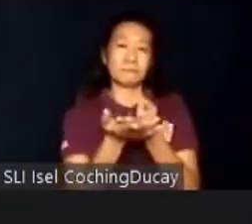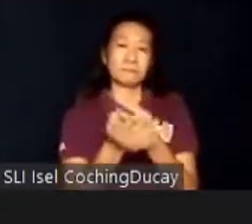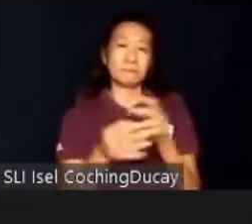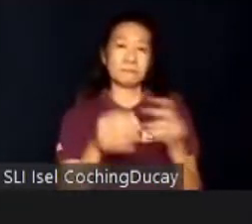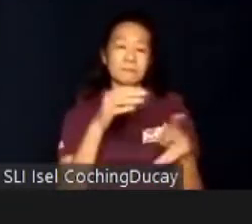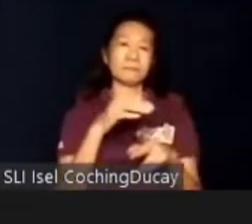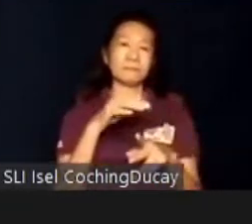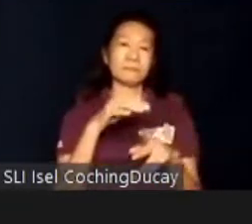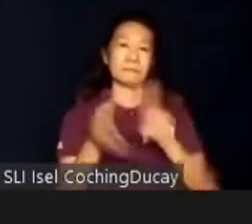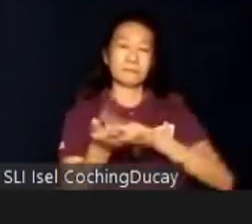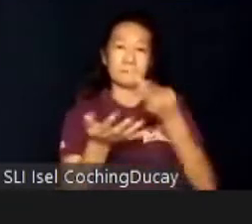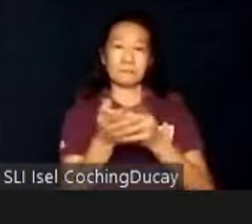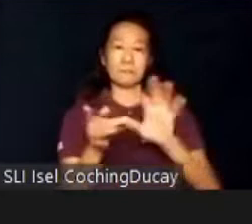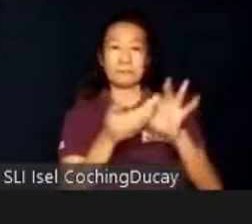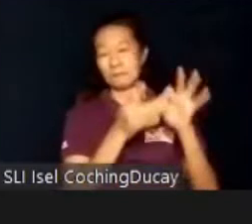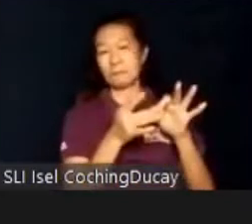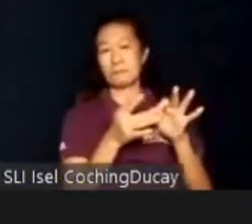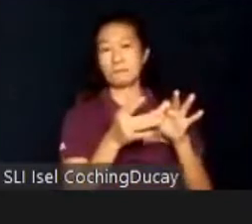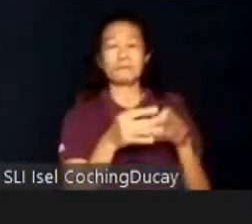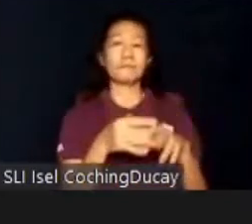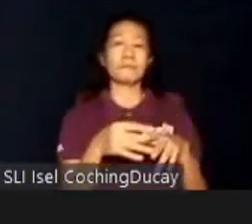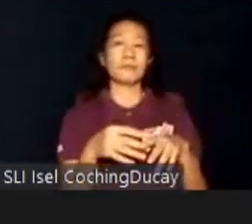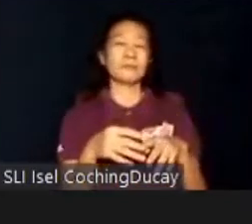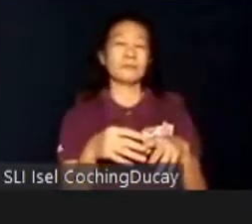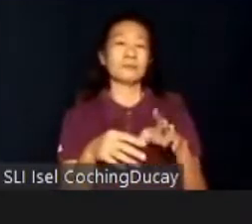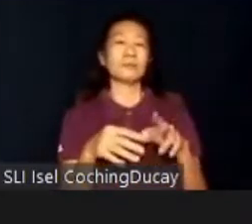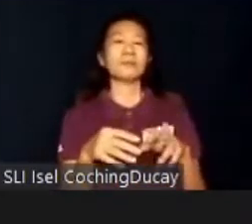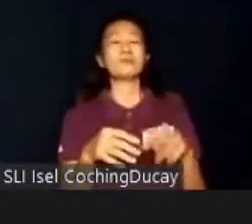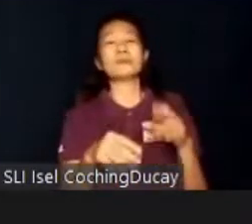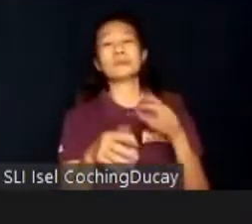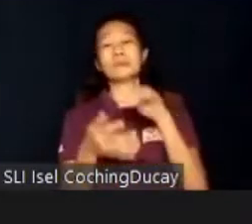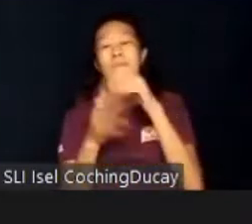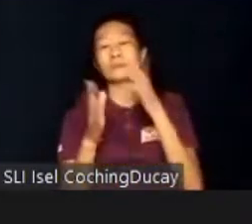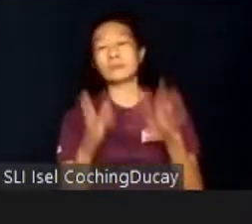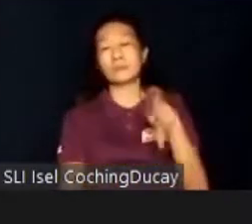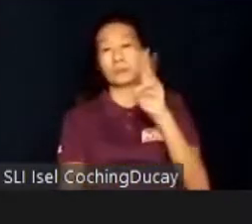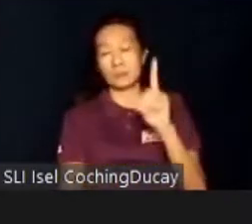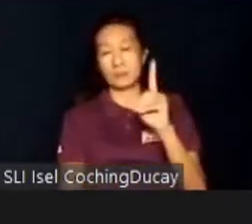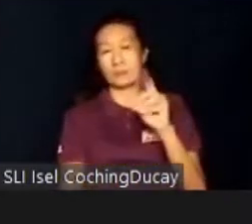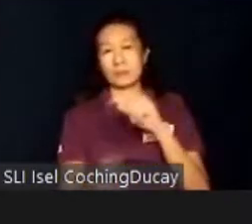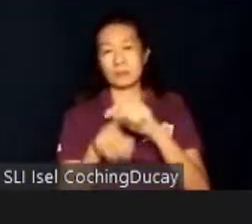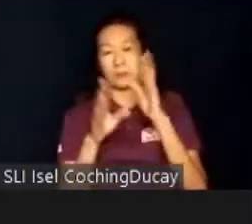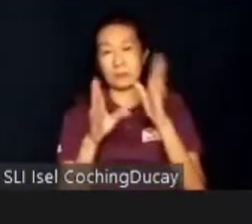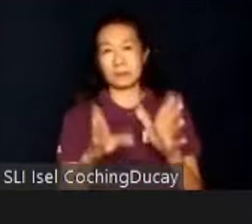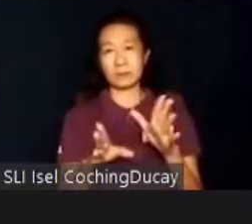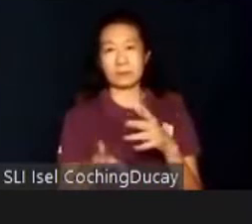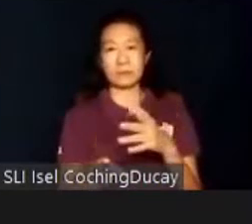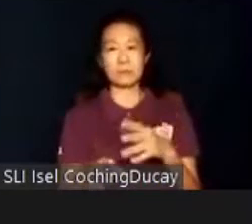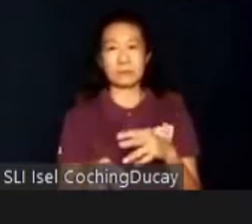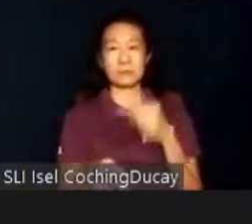training program that is fully staffed by PWD students and trainees, and they sell nutritious,